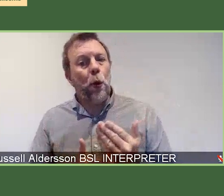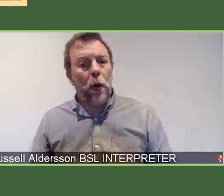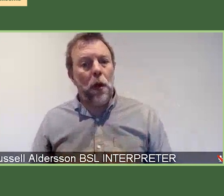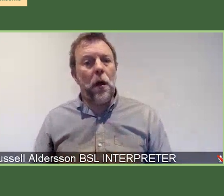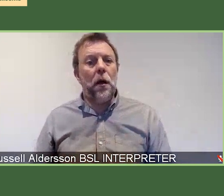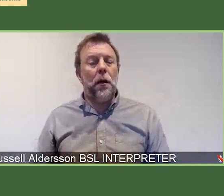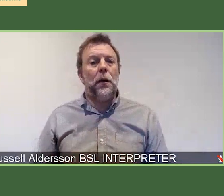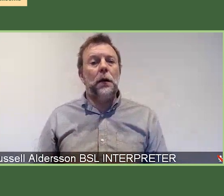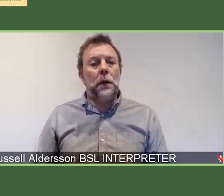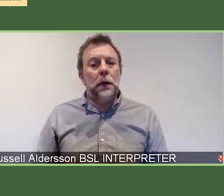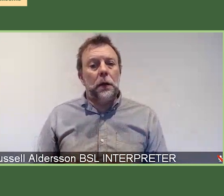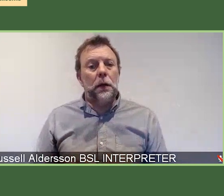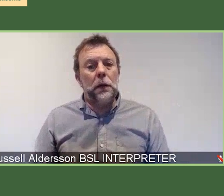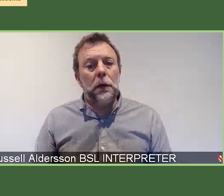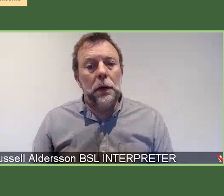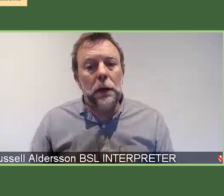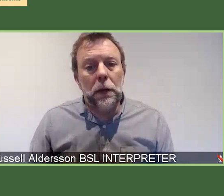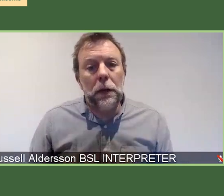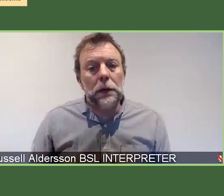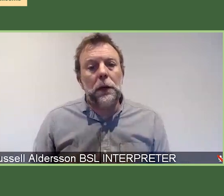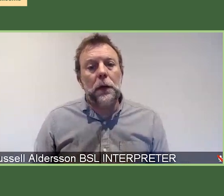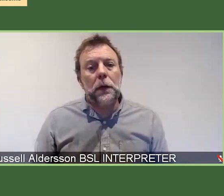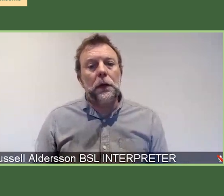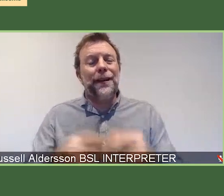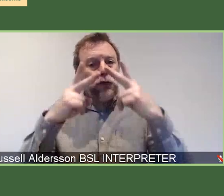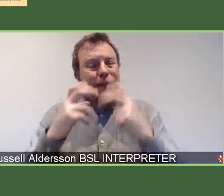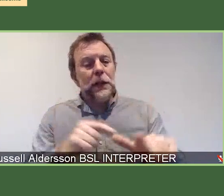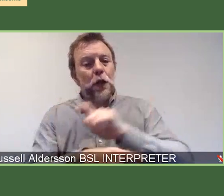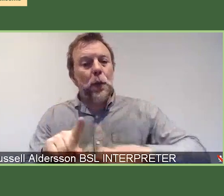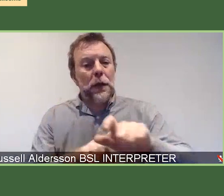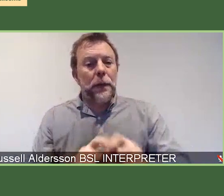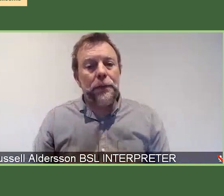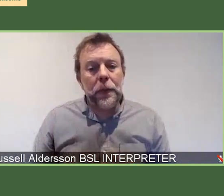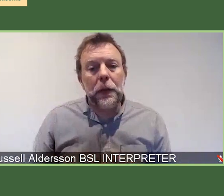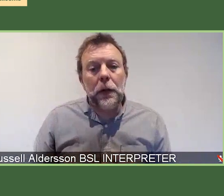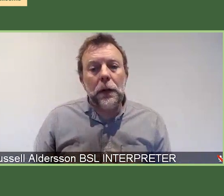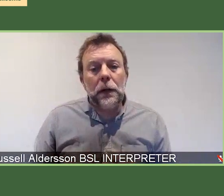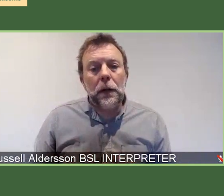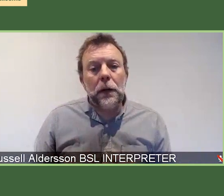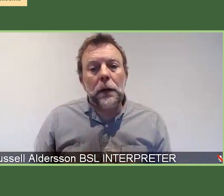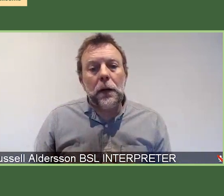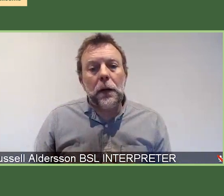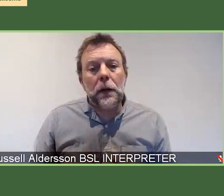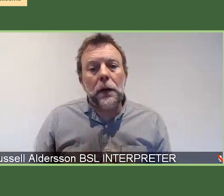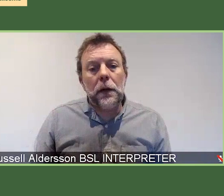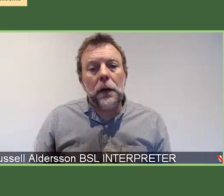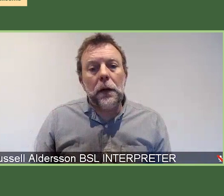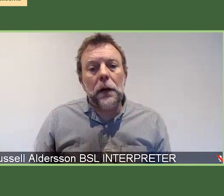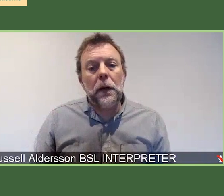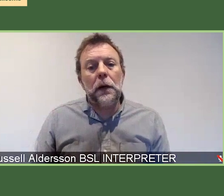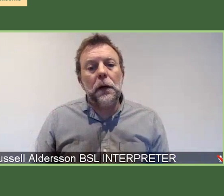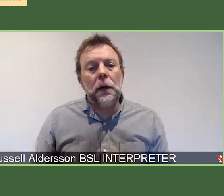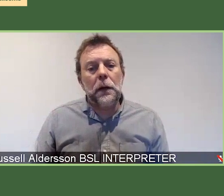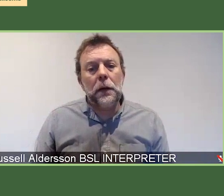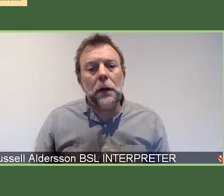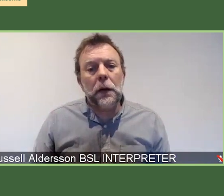by the research community. So just look at the look at the